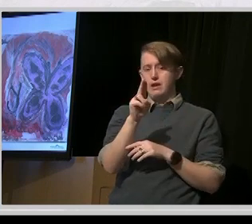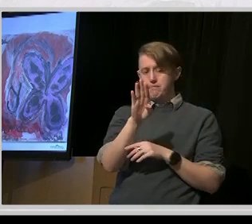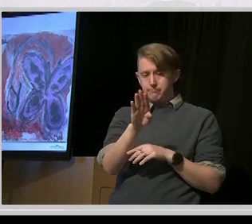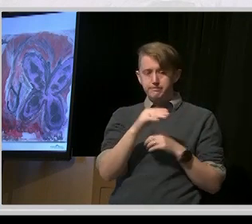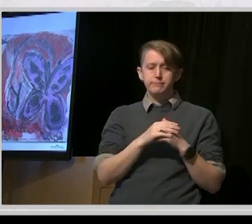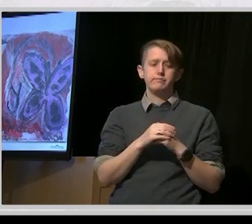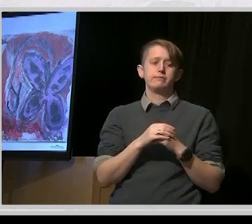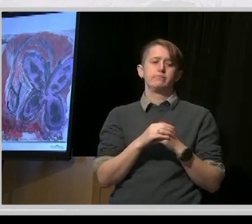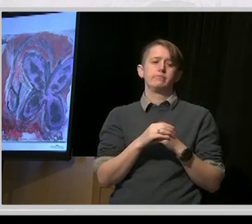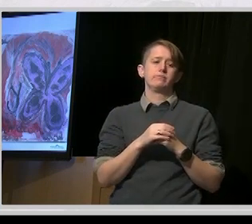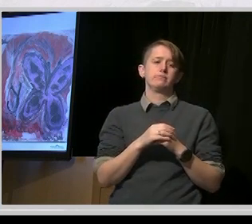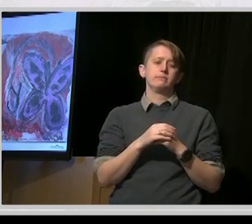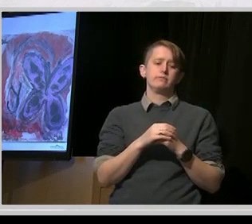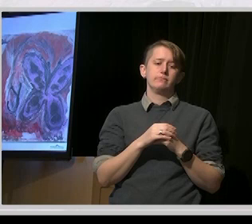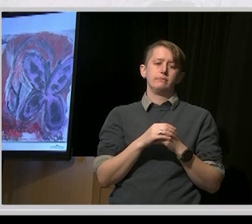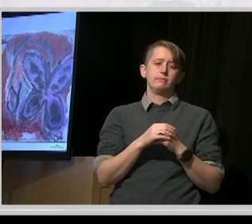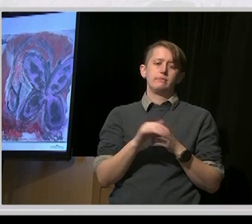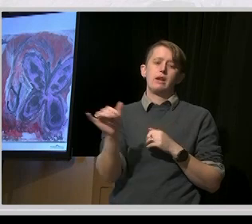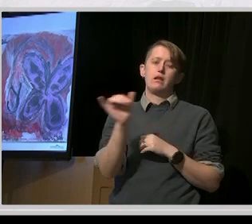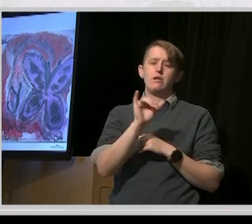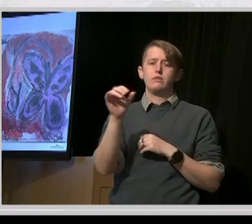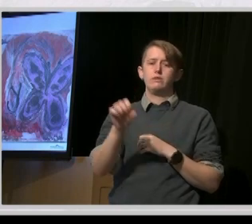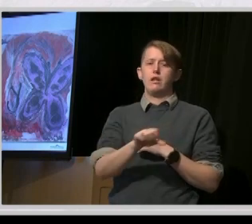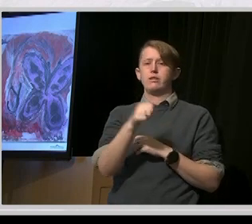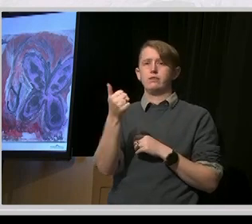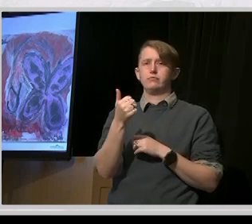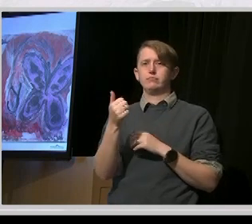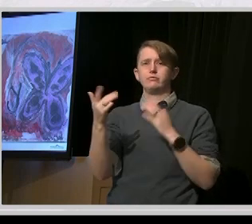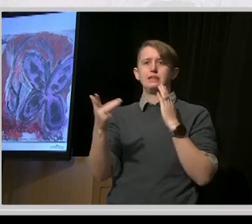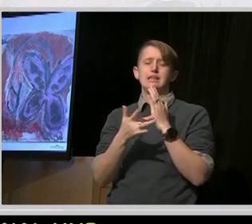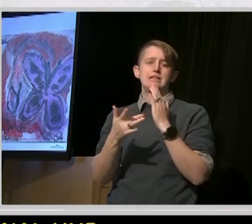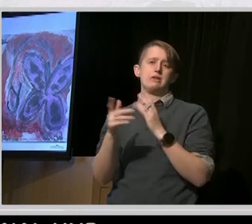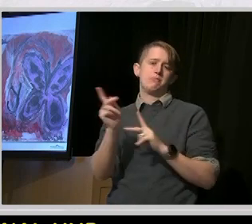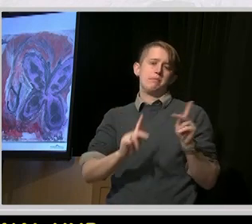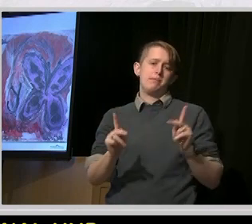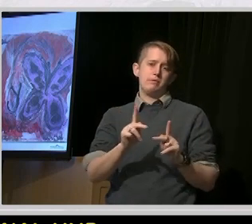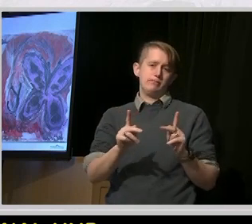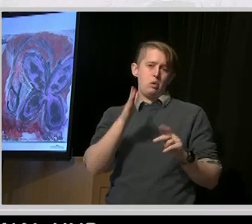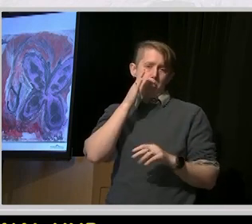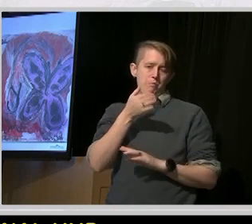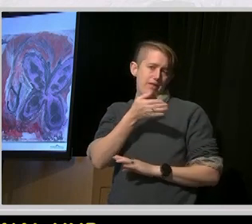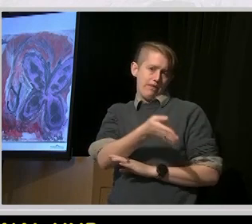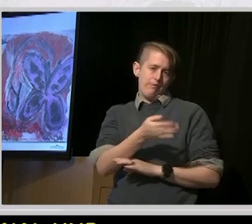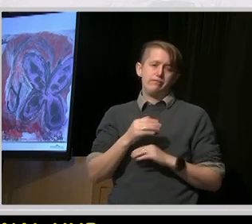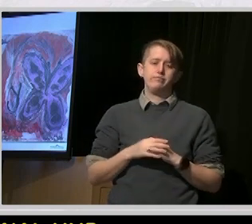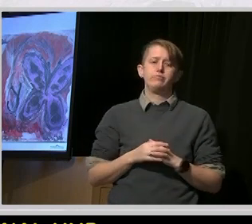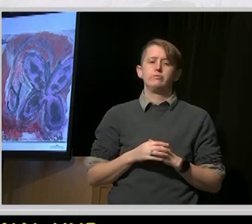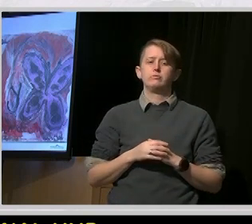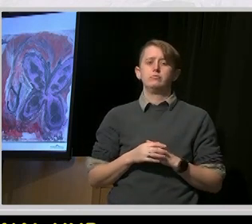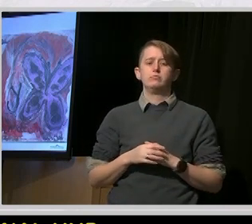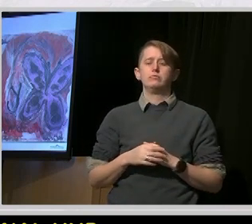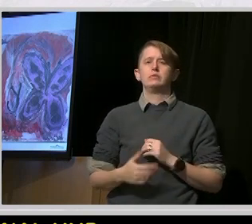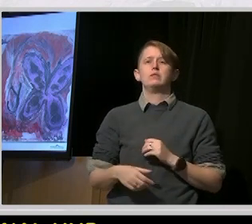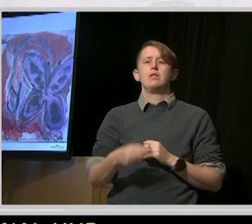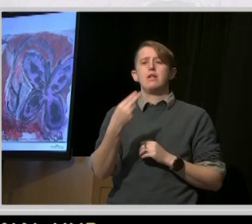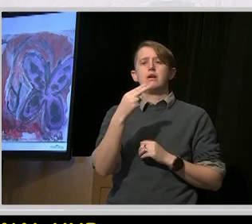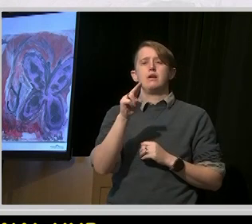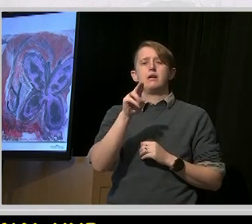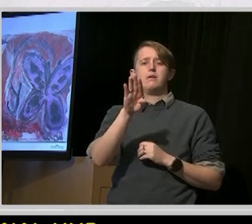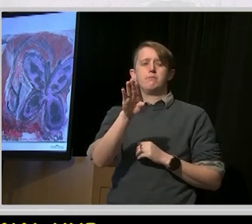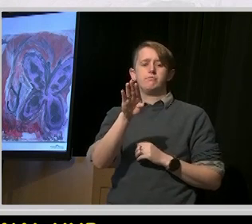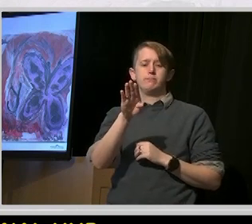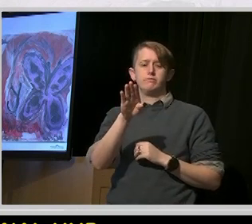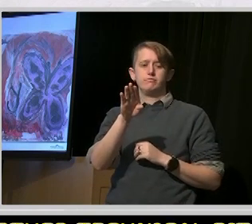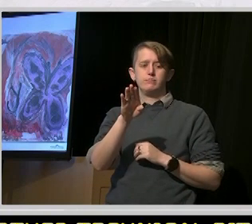community capacity developers will be based out of those. So the regional hub is kind of, we know it doesn't get right